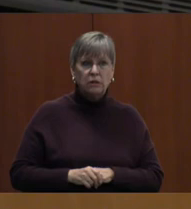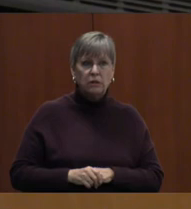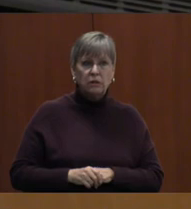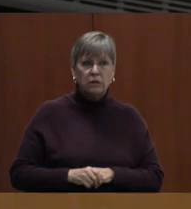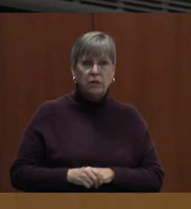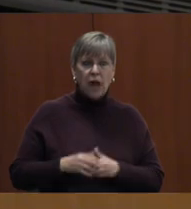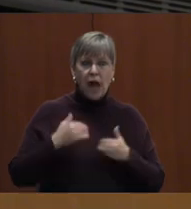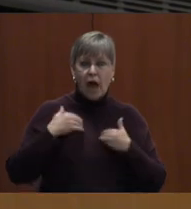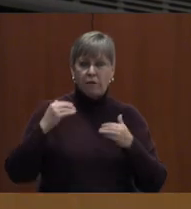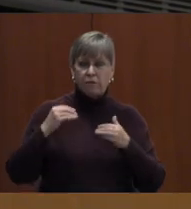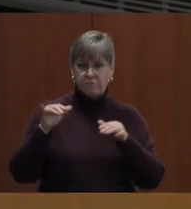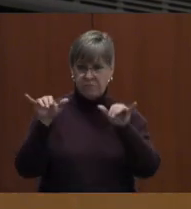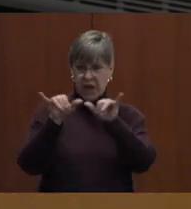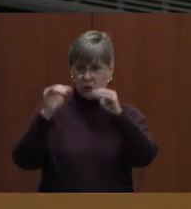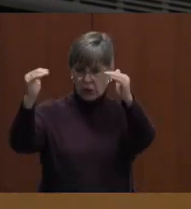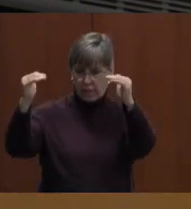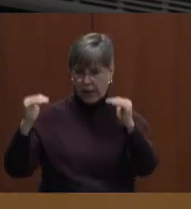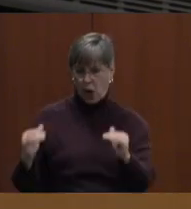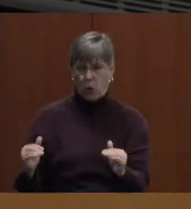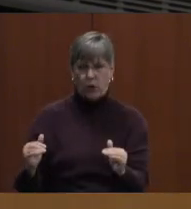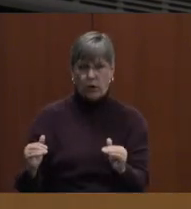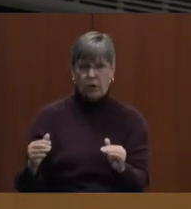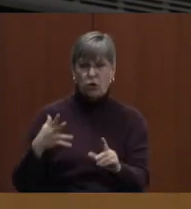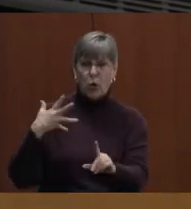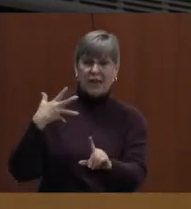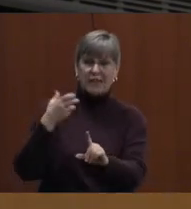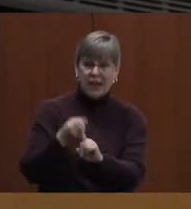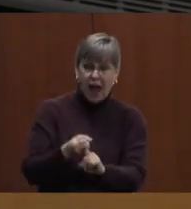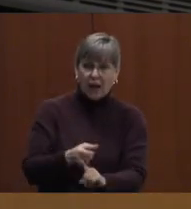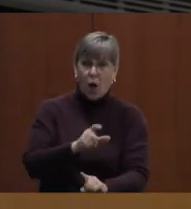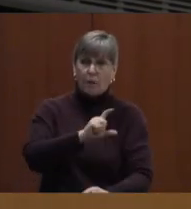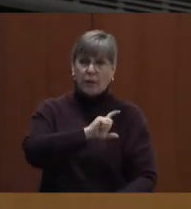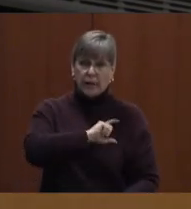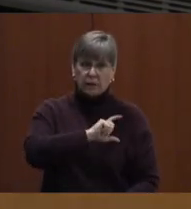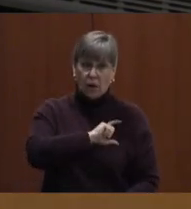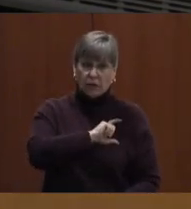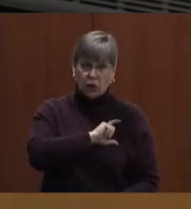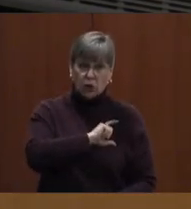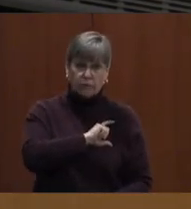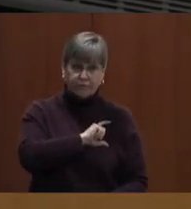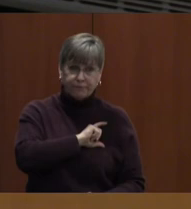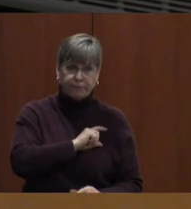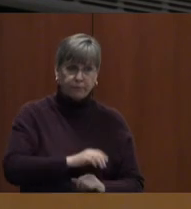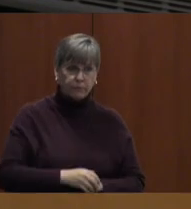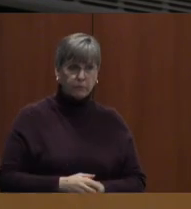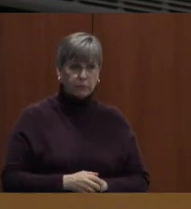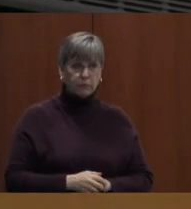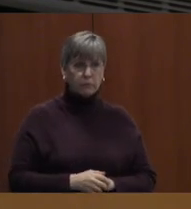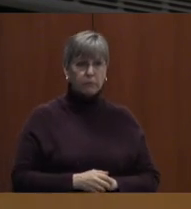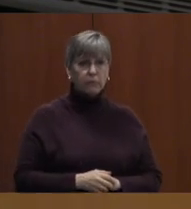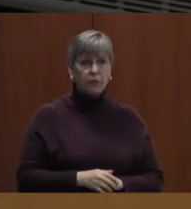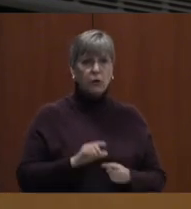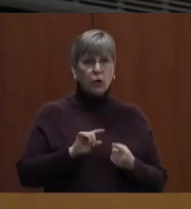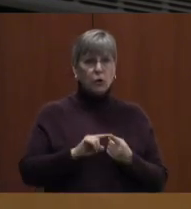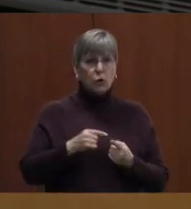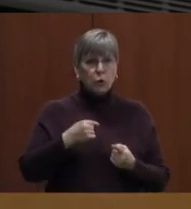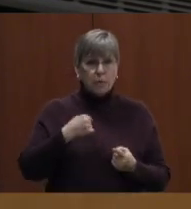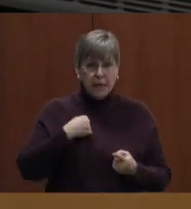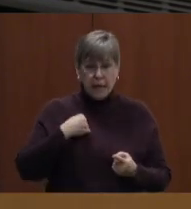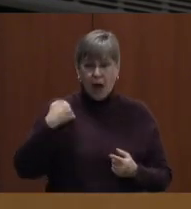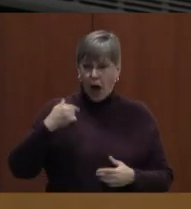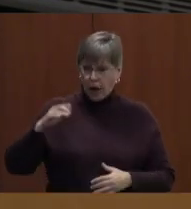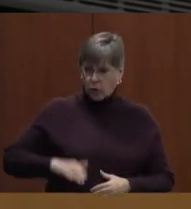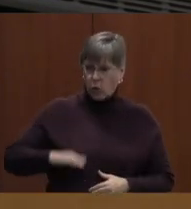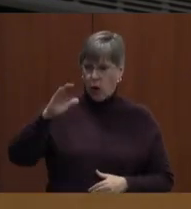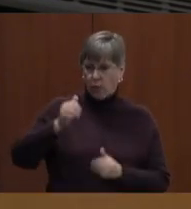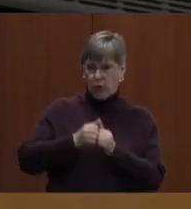lowered their standards, that they would attack a police officer. To me, I grew up